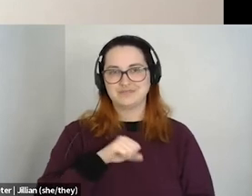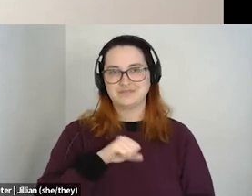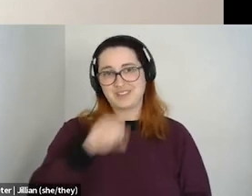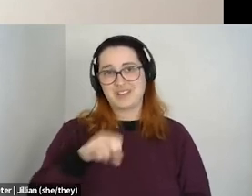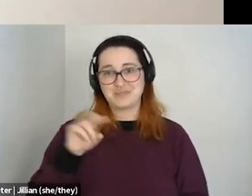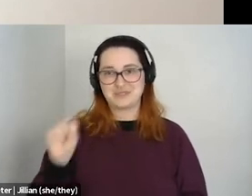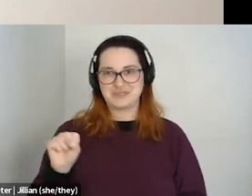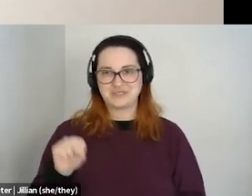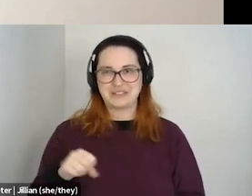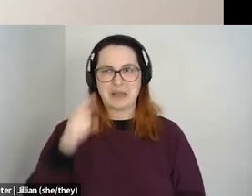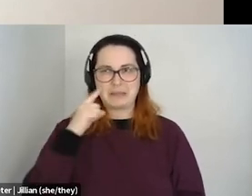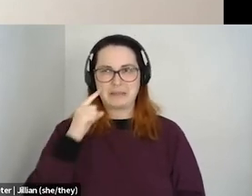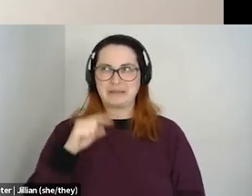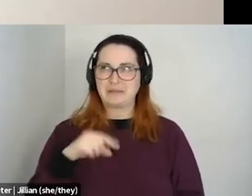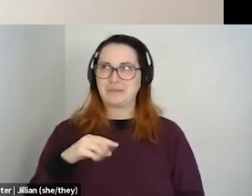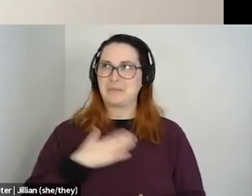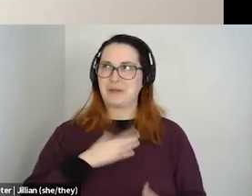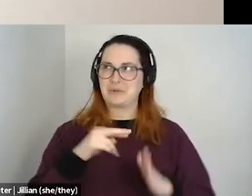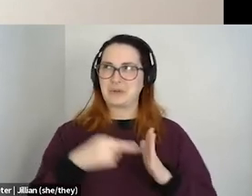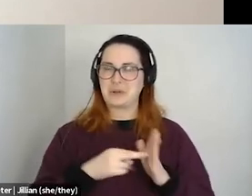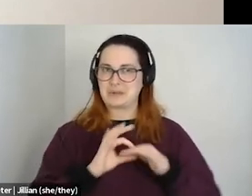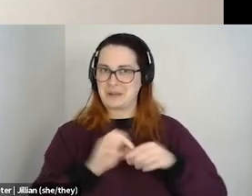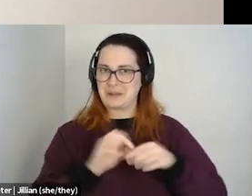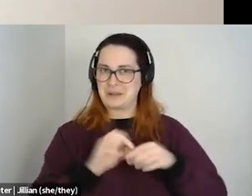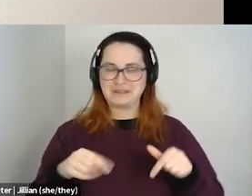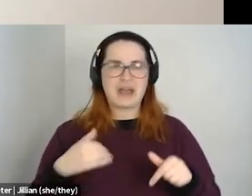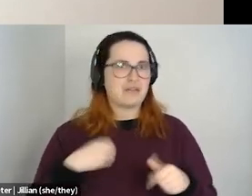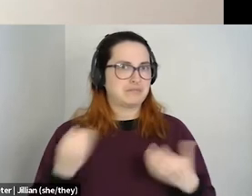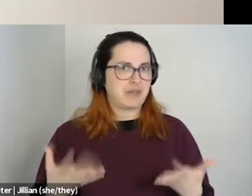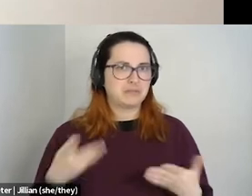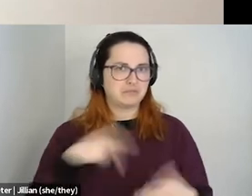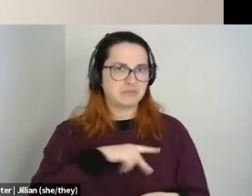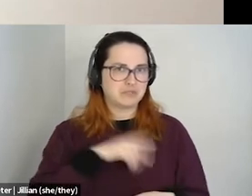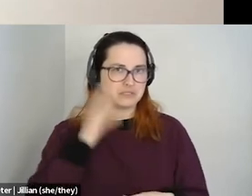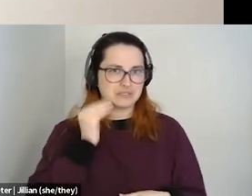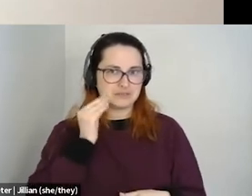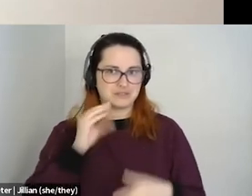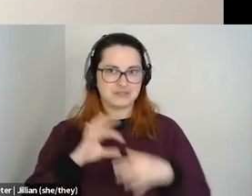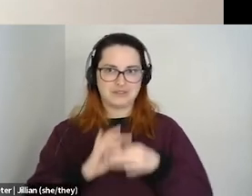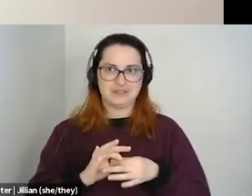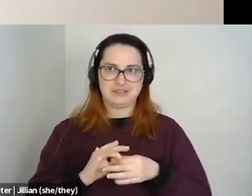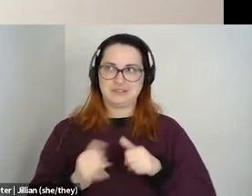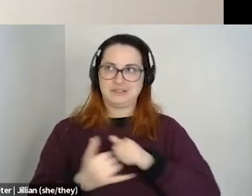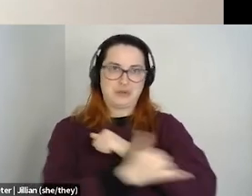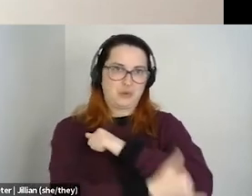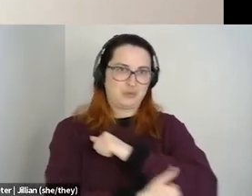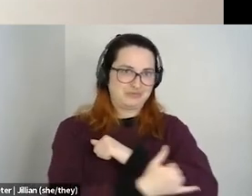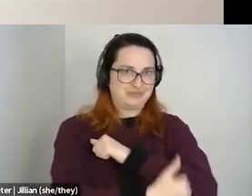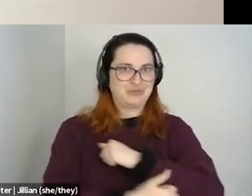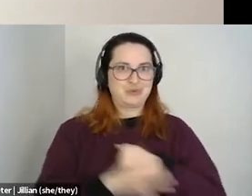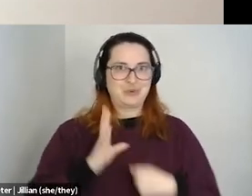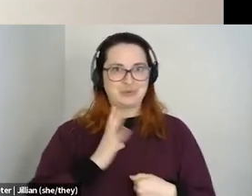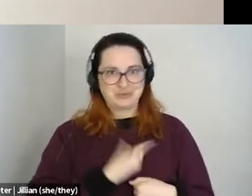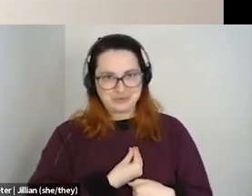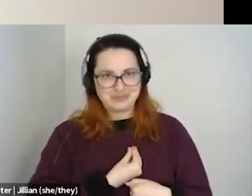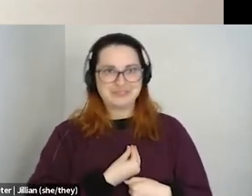relevant to this. I certainly have a lot of my own personal experiences around being a rural queer trans person and accessing healthcare.